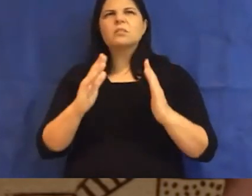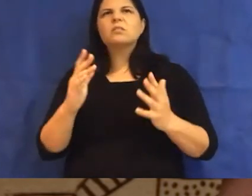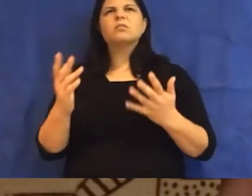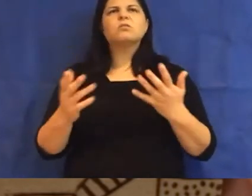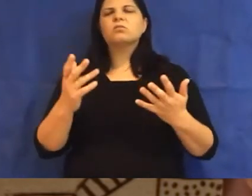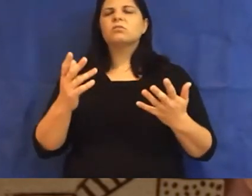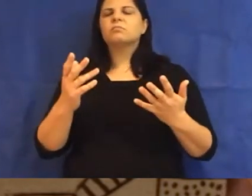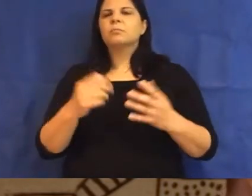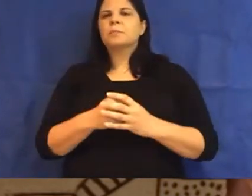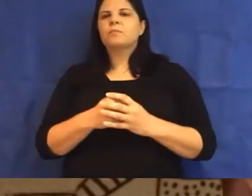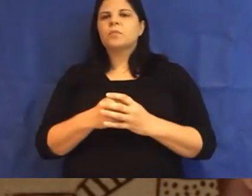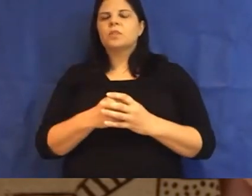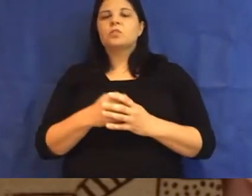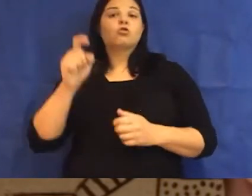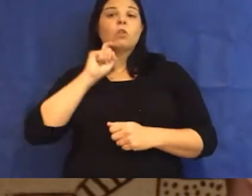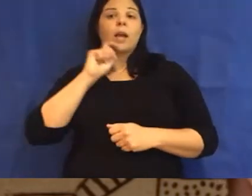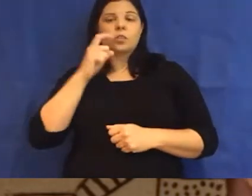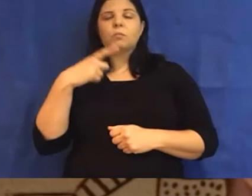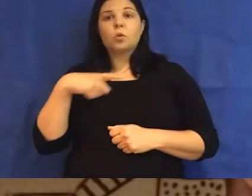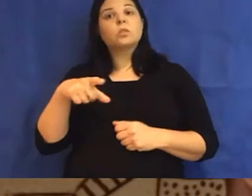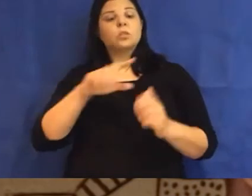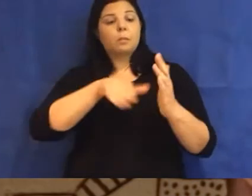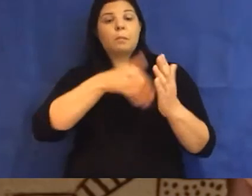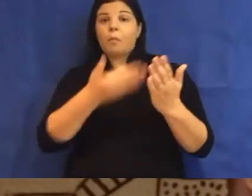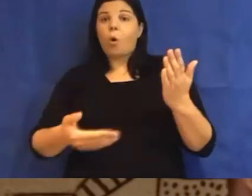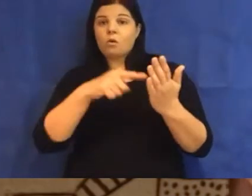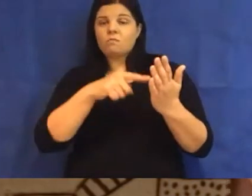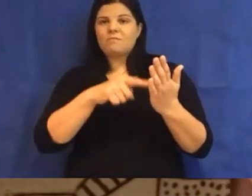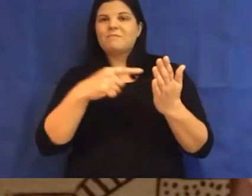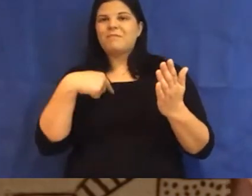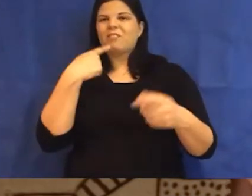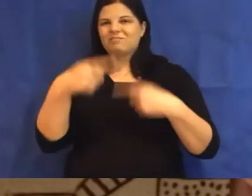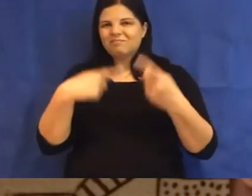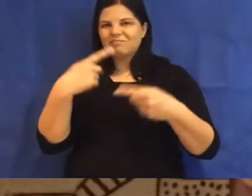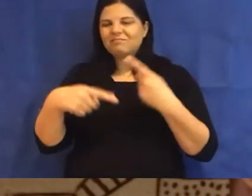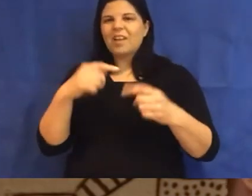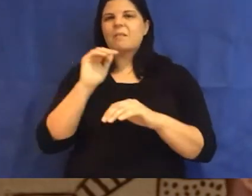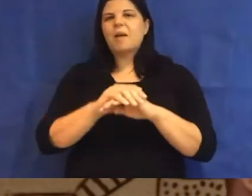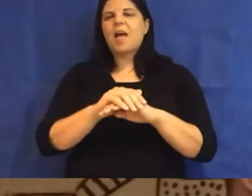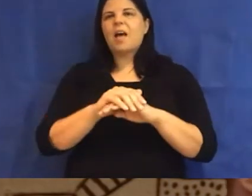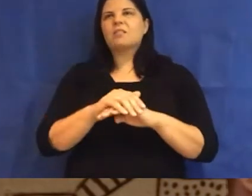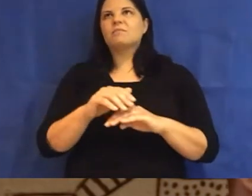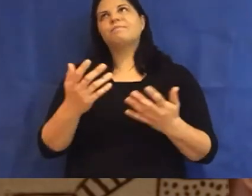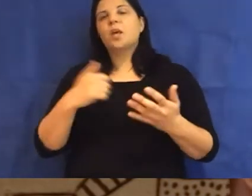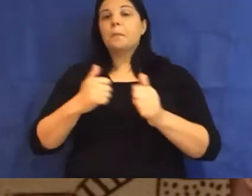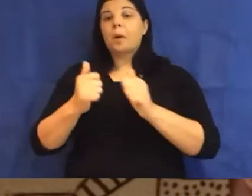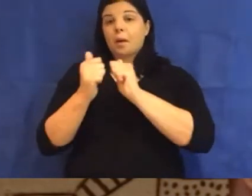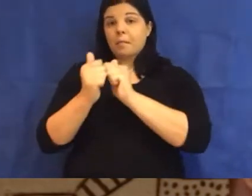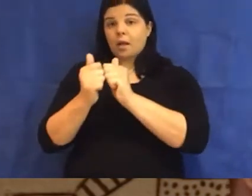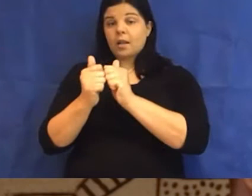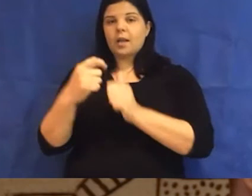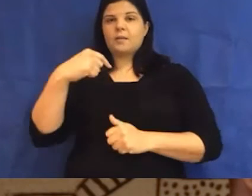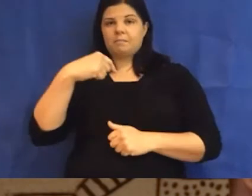in this context, in the context of this poem, I guess my partner and I decided